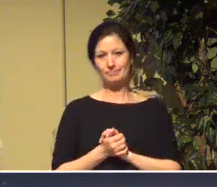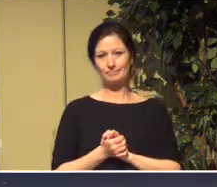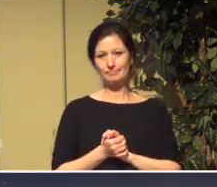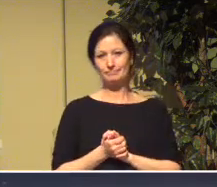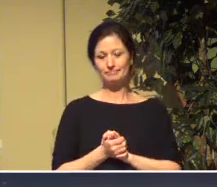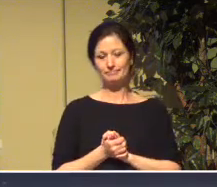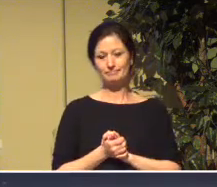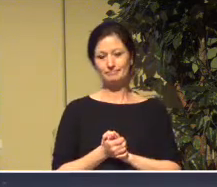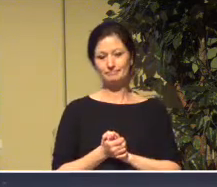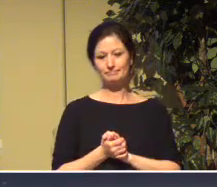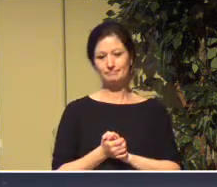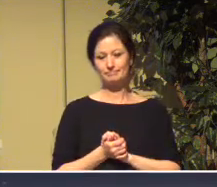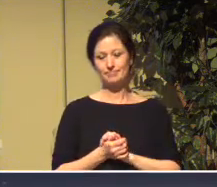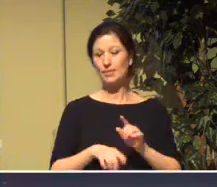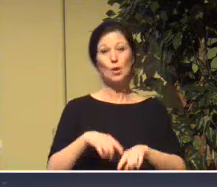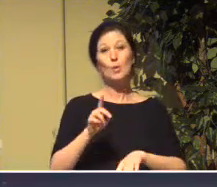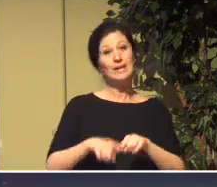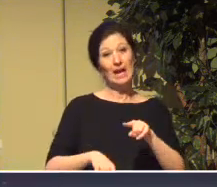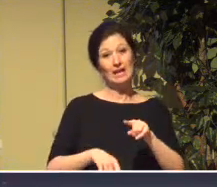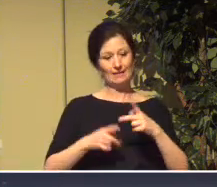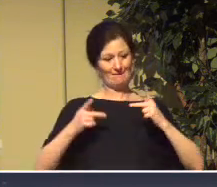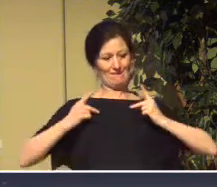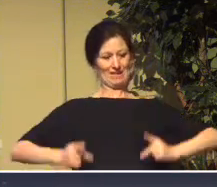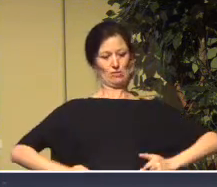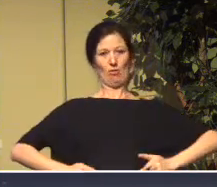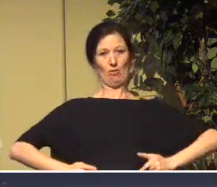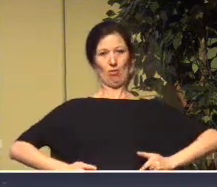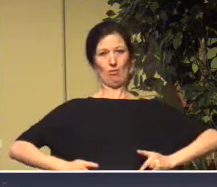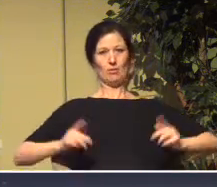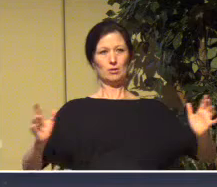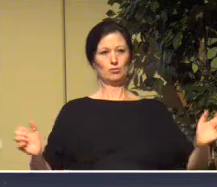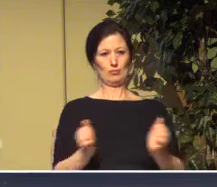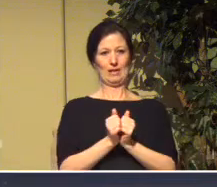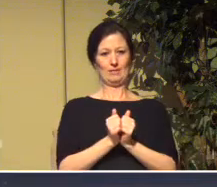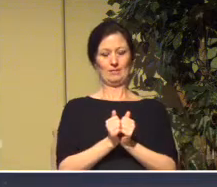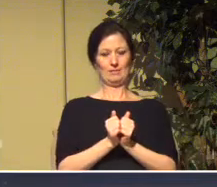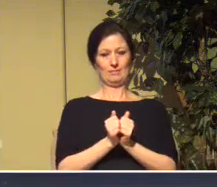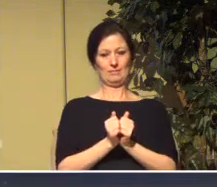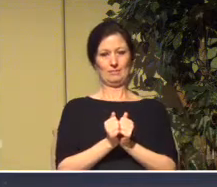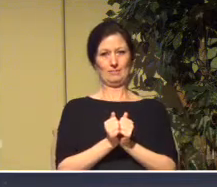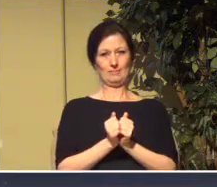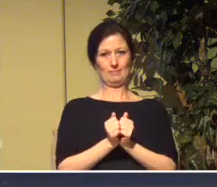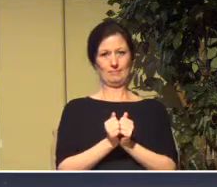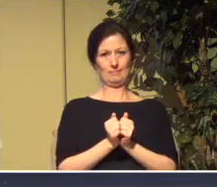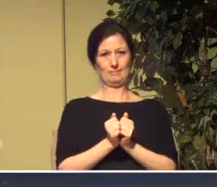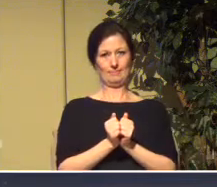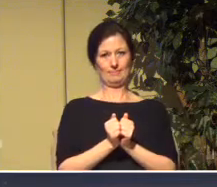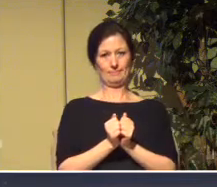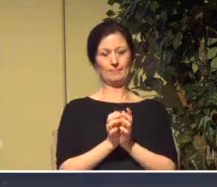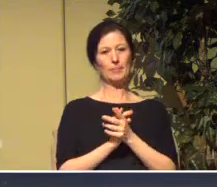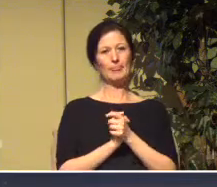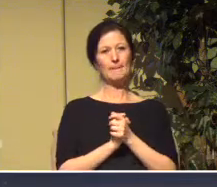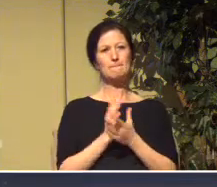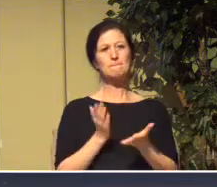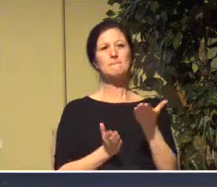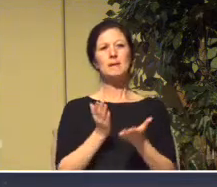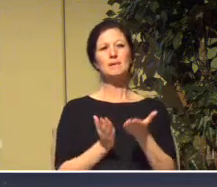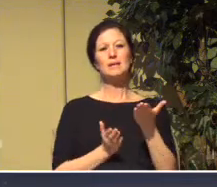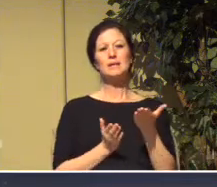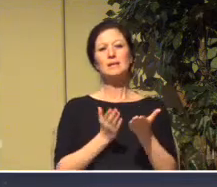empty. We can't gather physically together, and it might raise some of the same kinds of questions